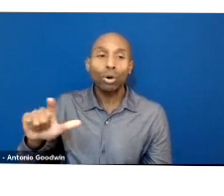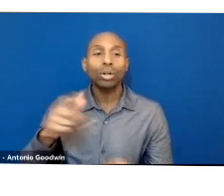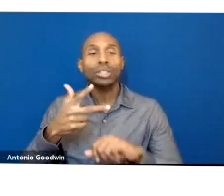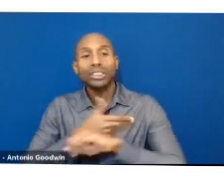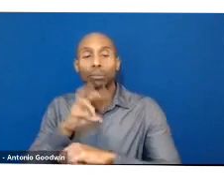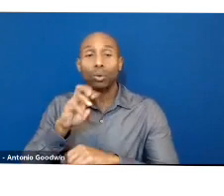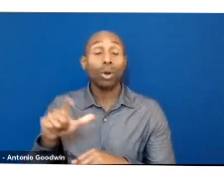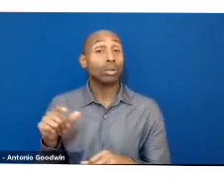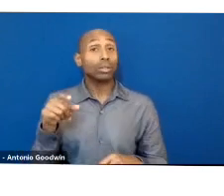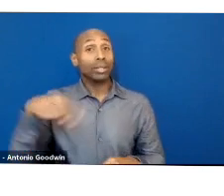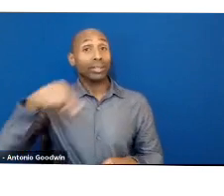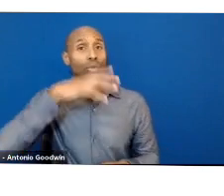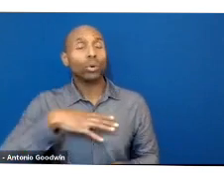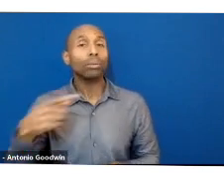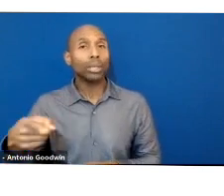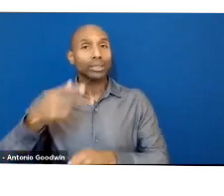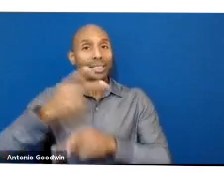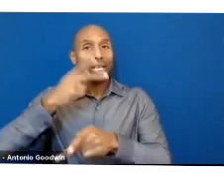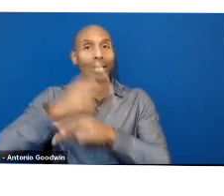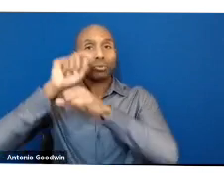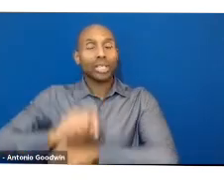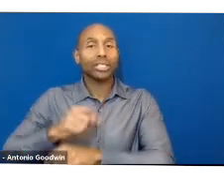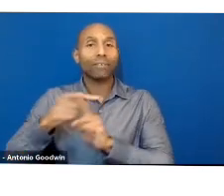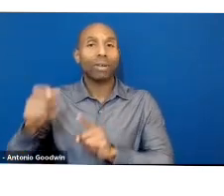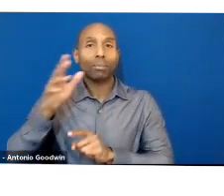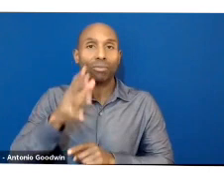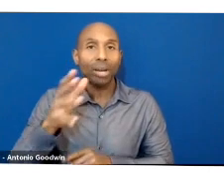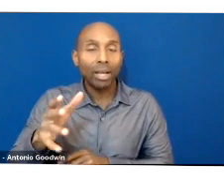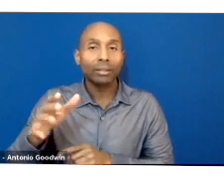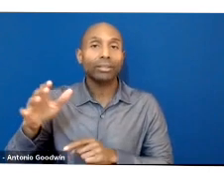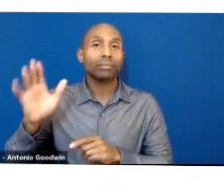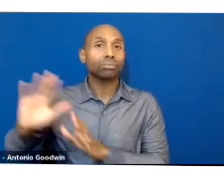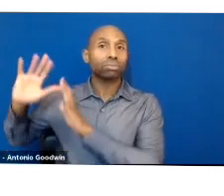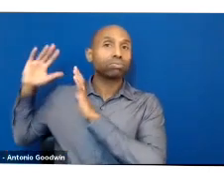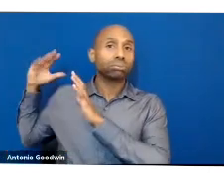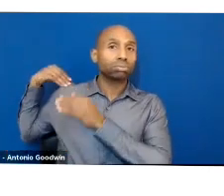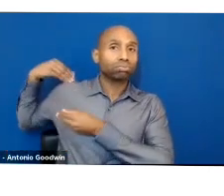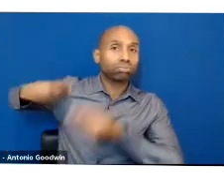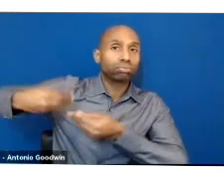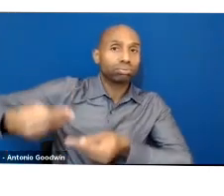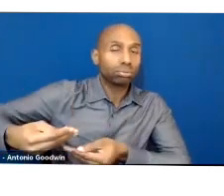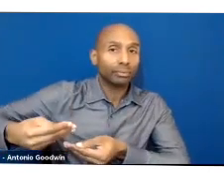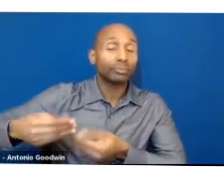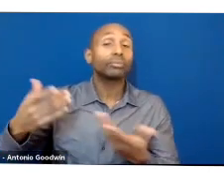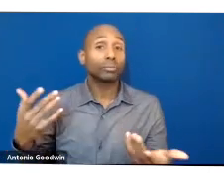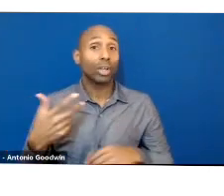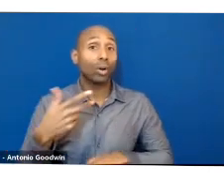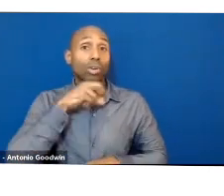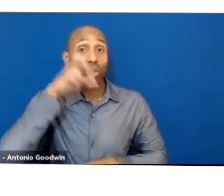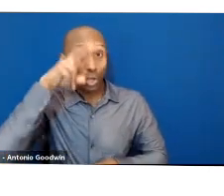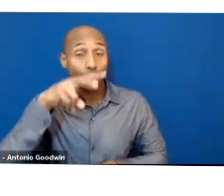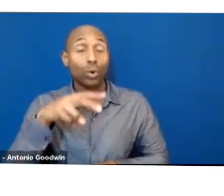forefathers and their foremothers from sourcing the wool from the goats and the sheep to turning it